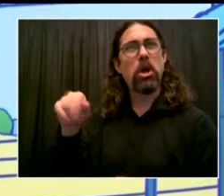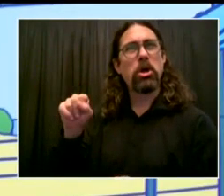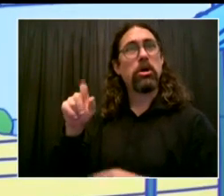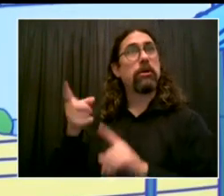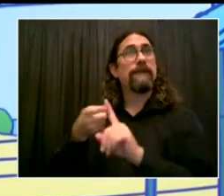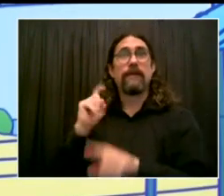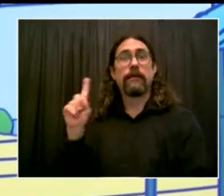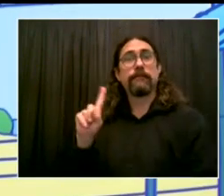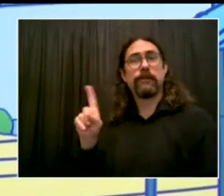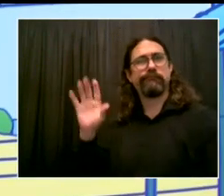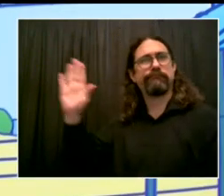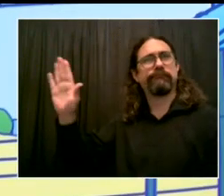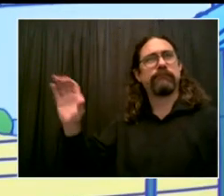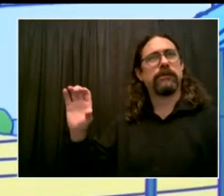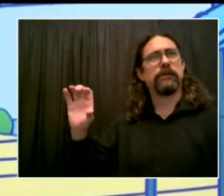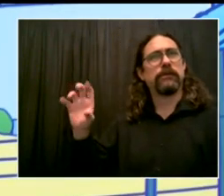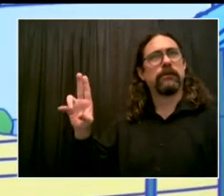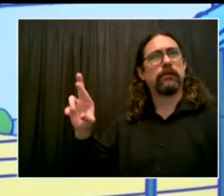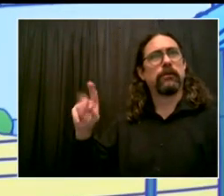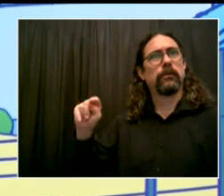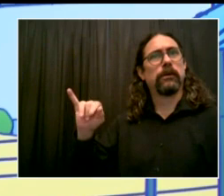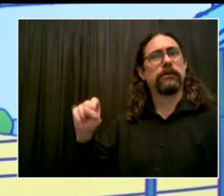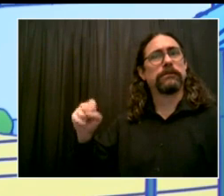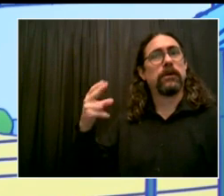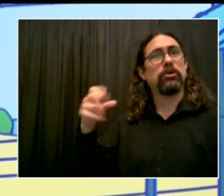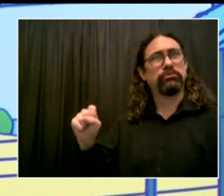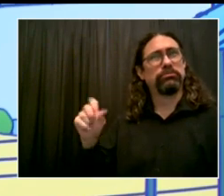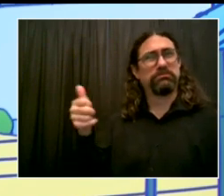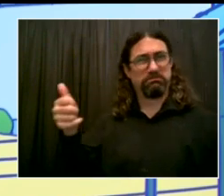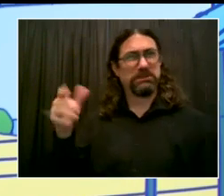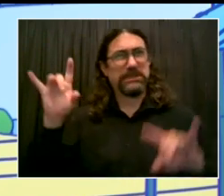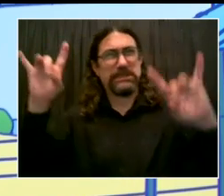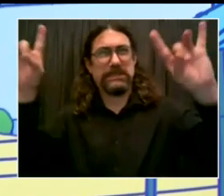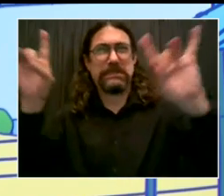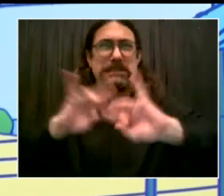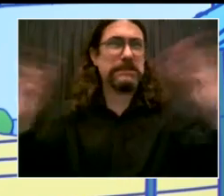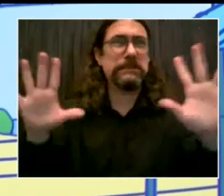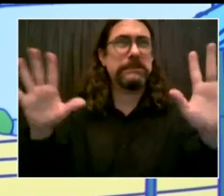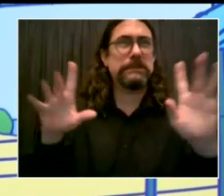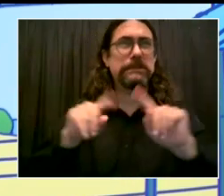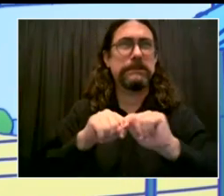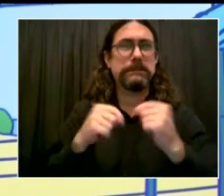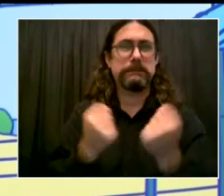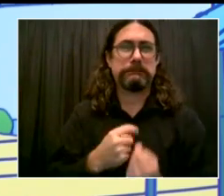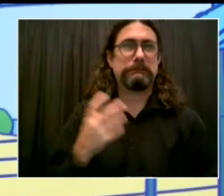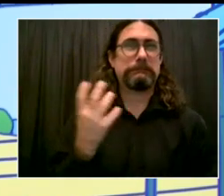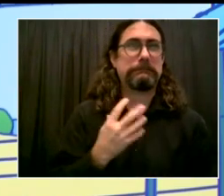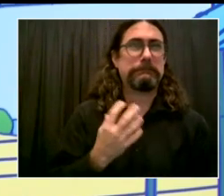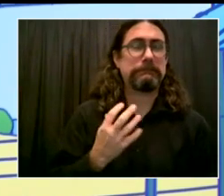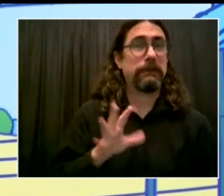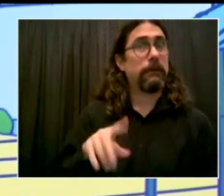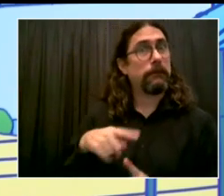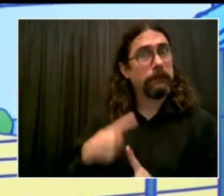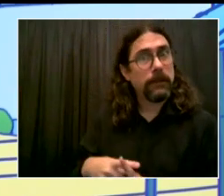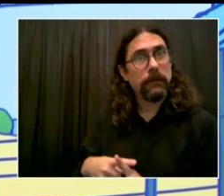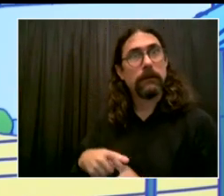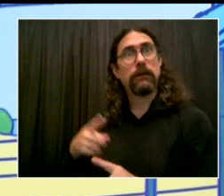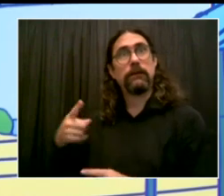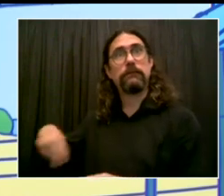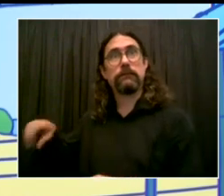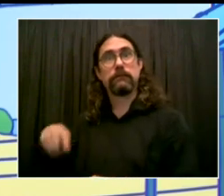We were there as one of the team captains spoke about why they believe in vaccination. They want to keep everyone safe. So let's go, Warriors.